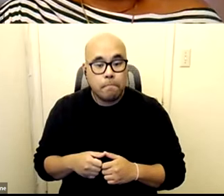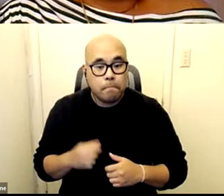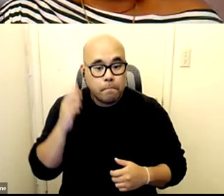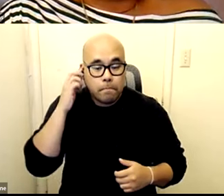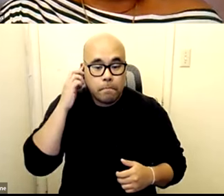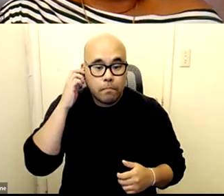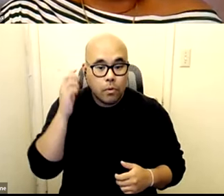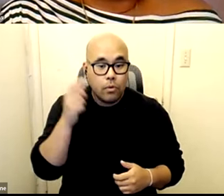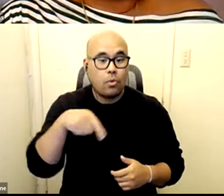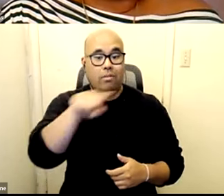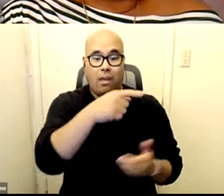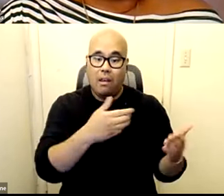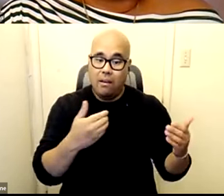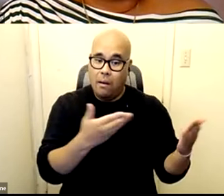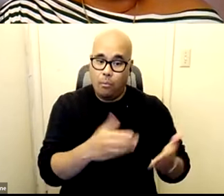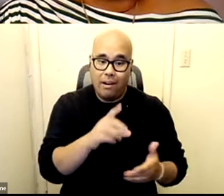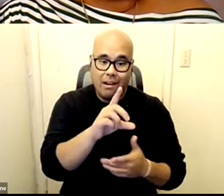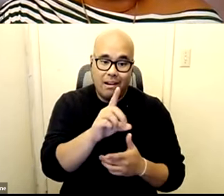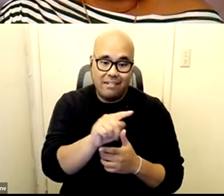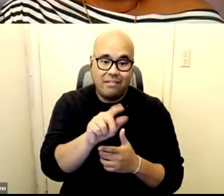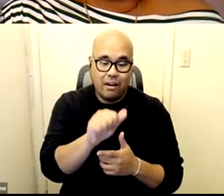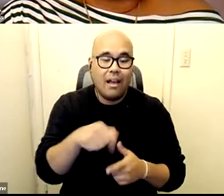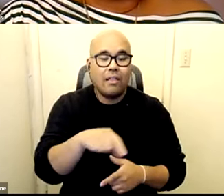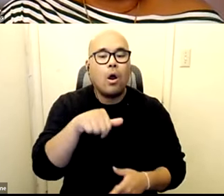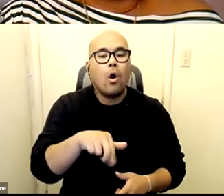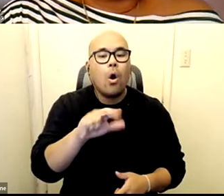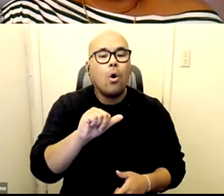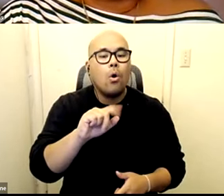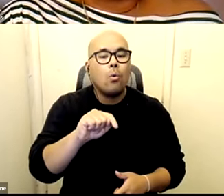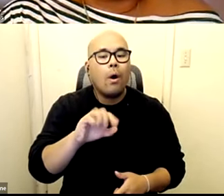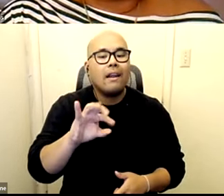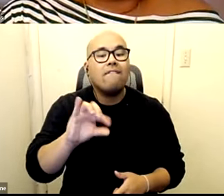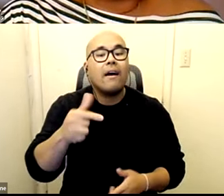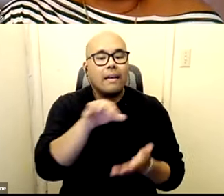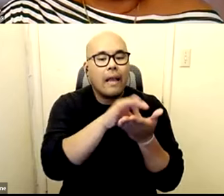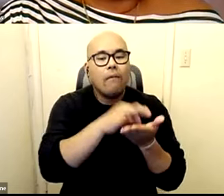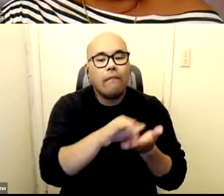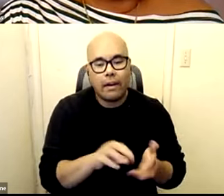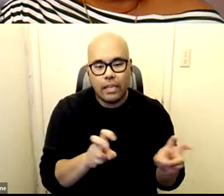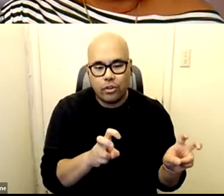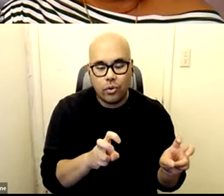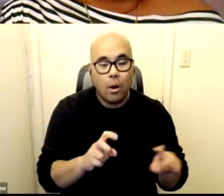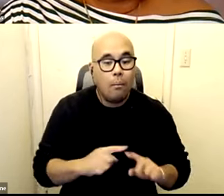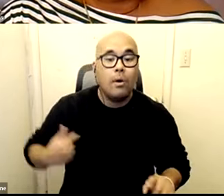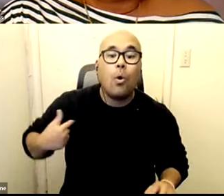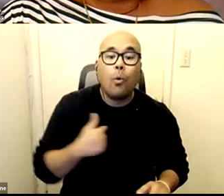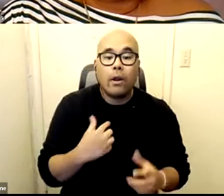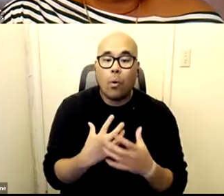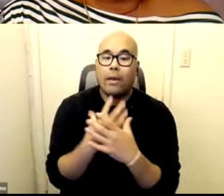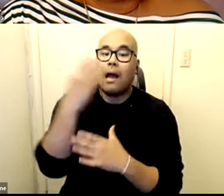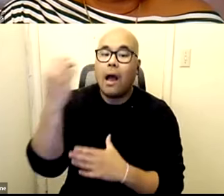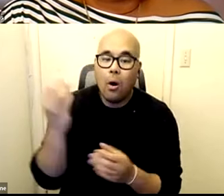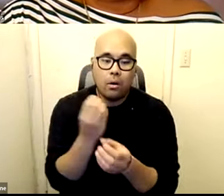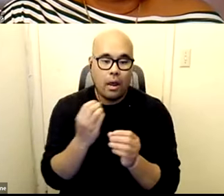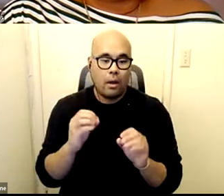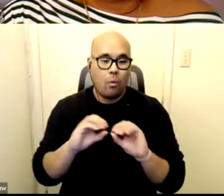which we can look at as like they are quantifying the issue we are going out and organizing